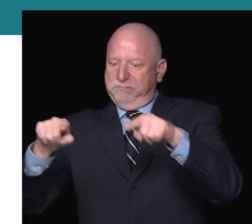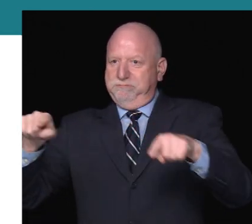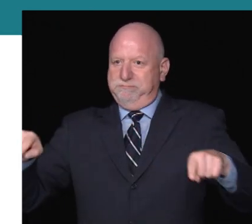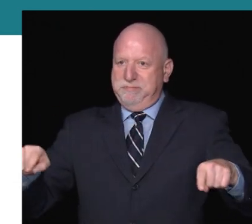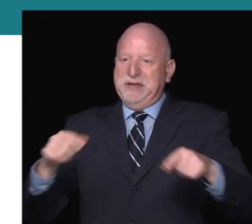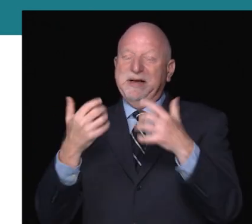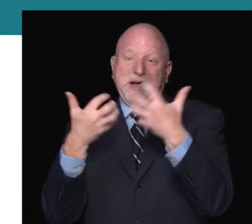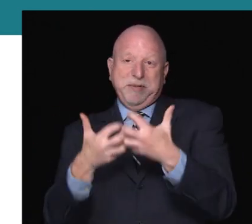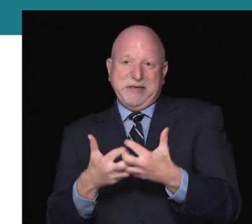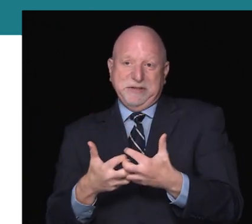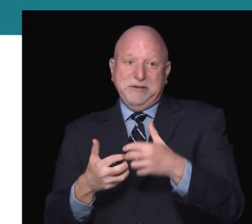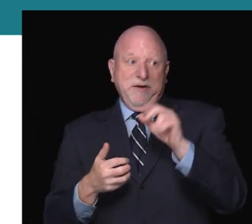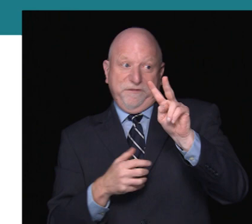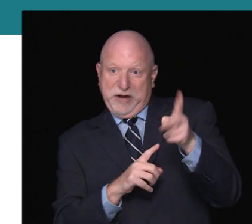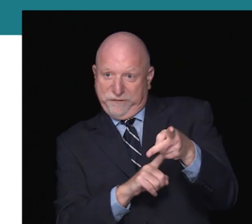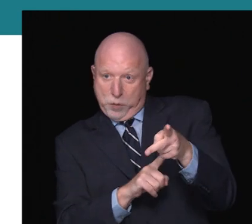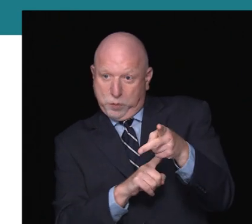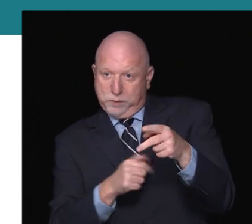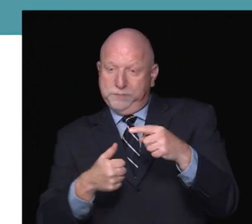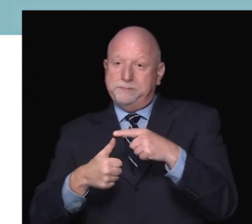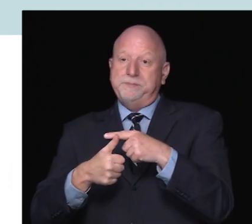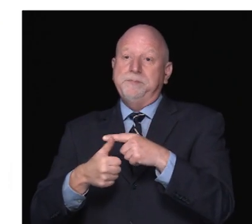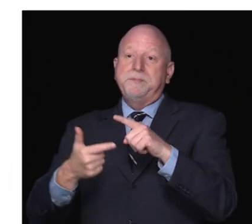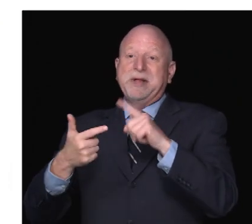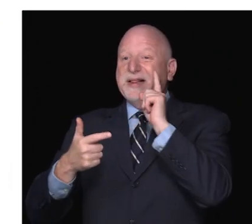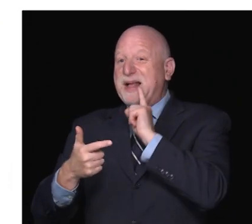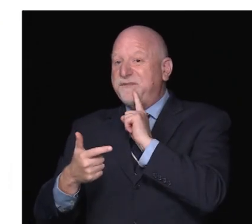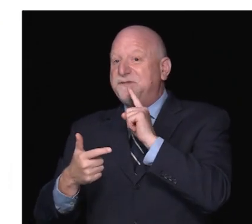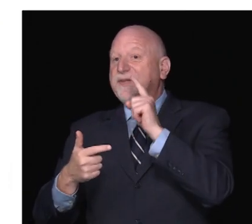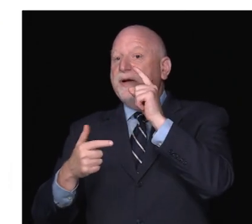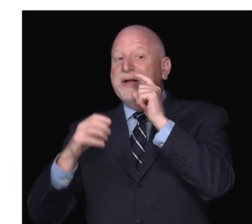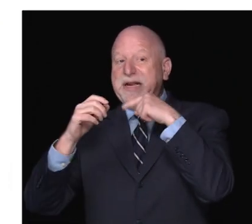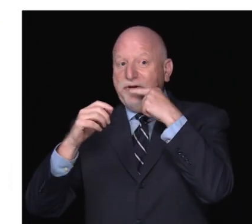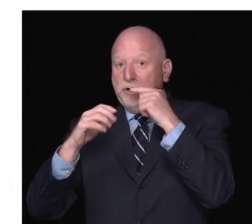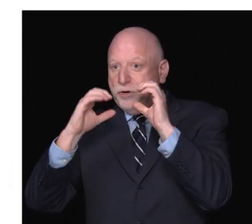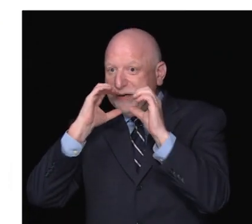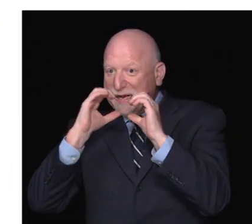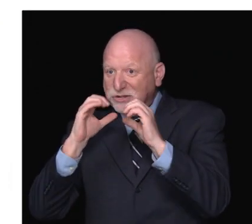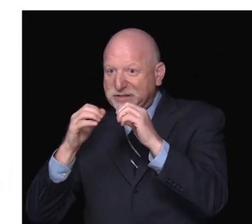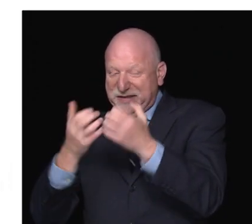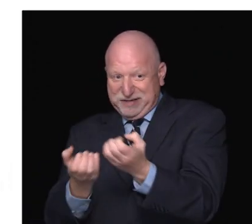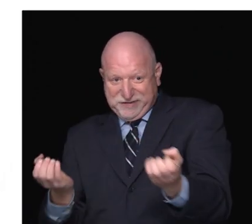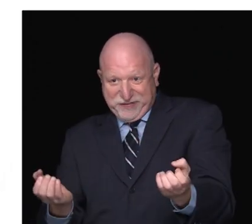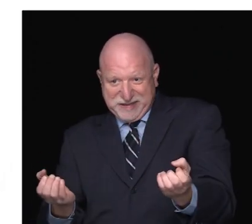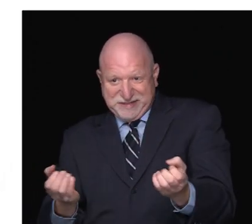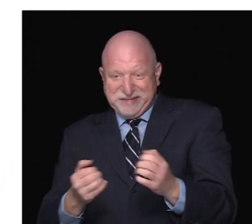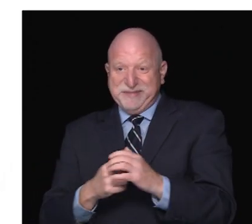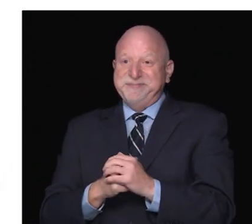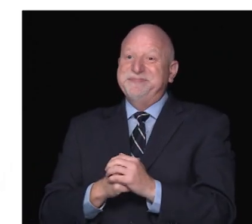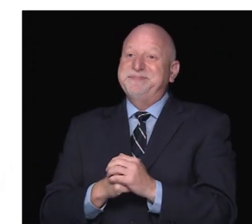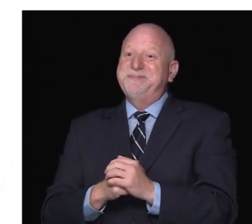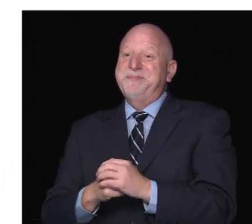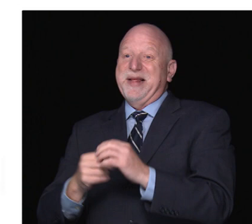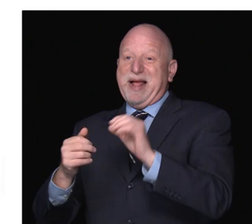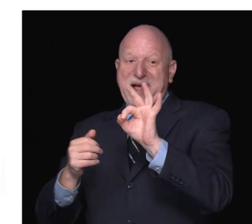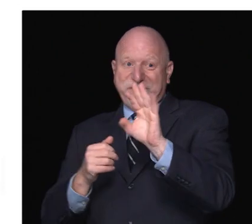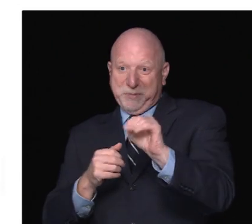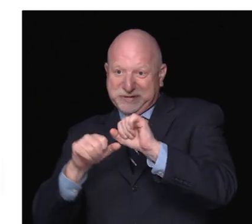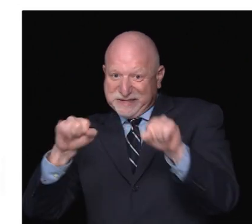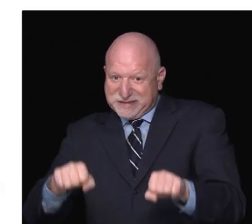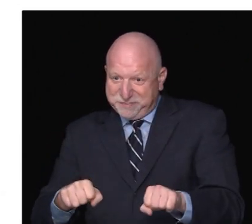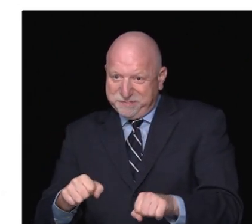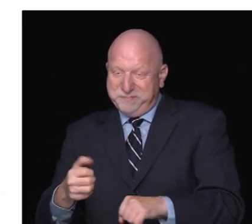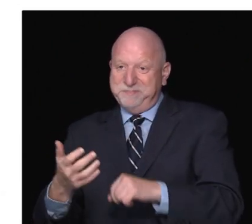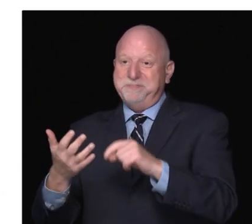offers various accommodations to include video phones, deaf to hearing communication devices,